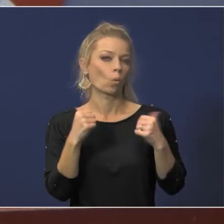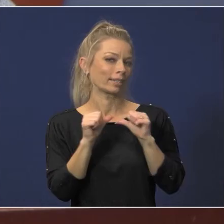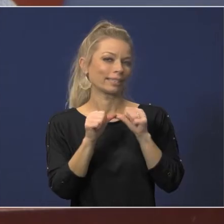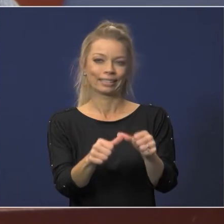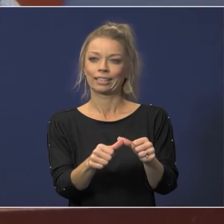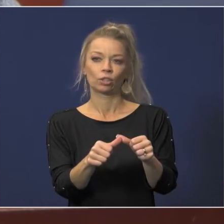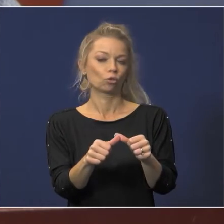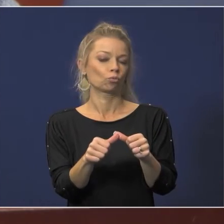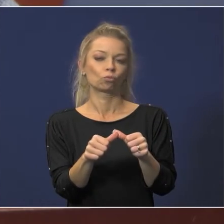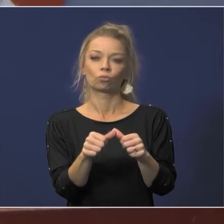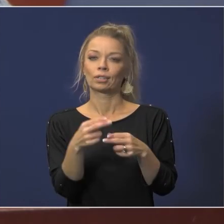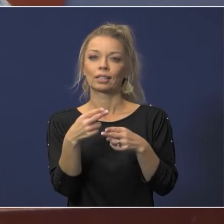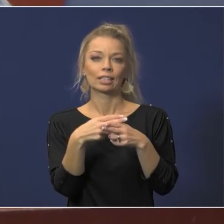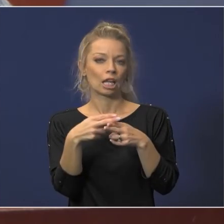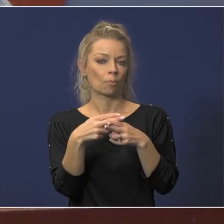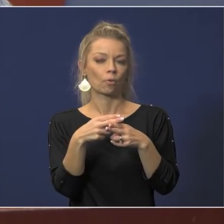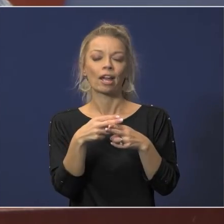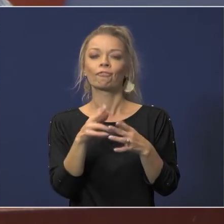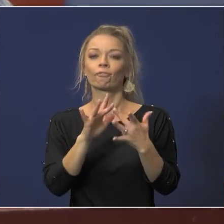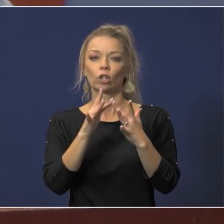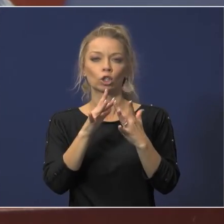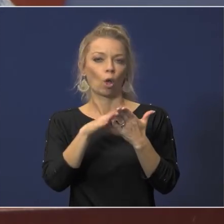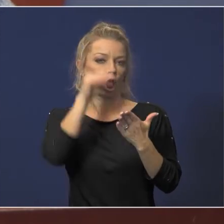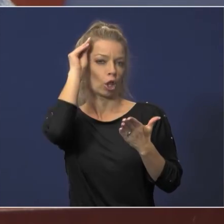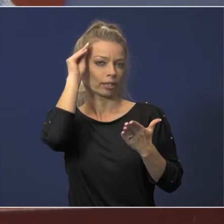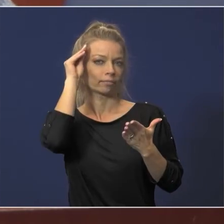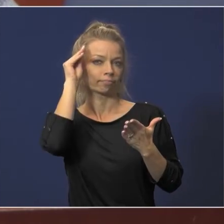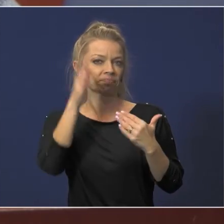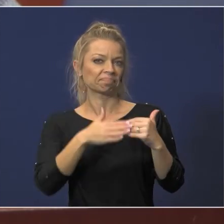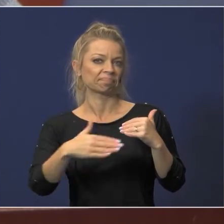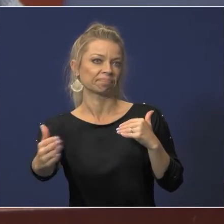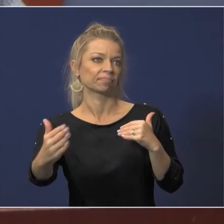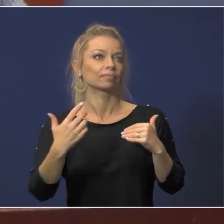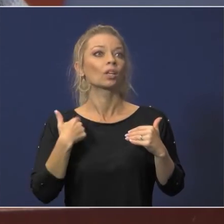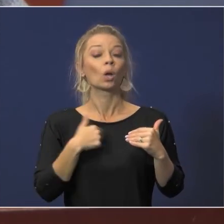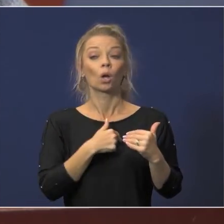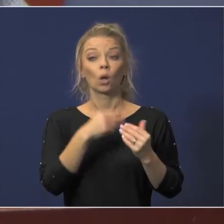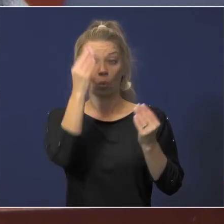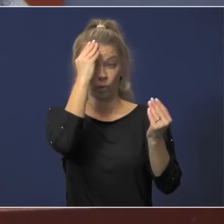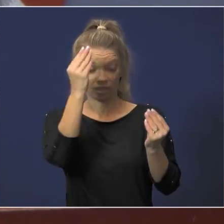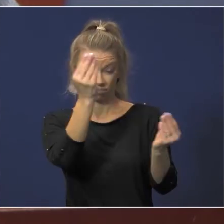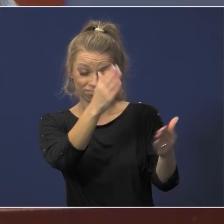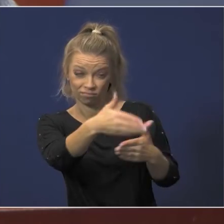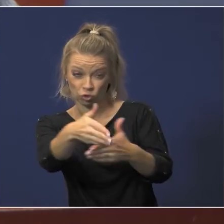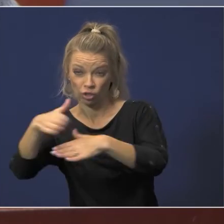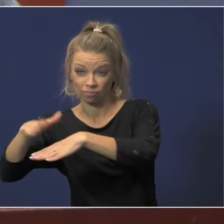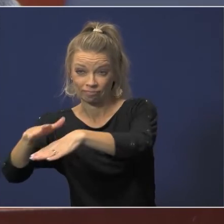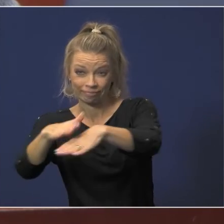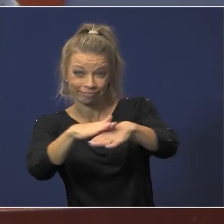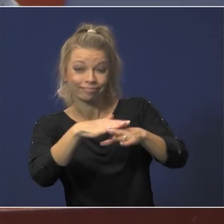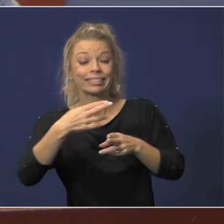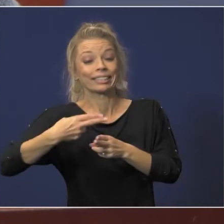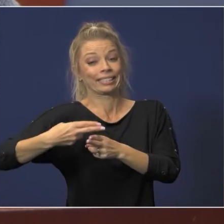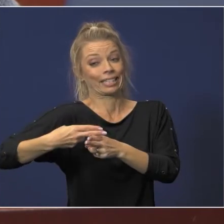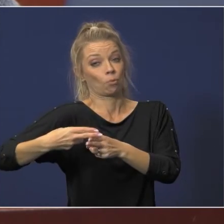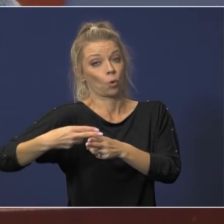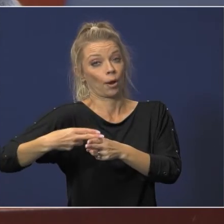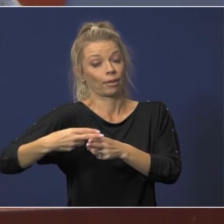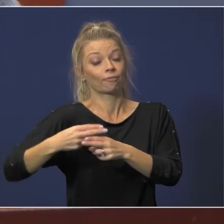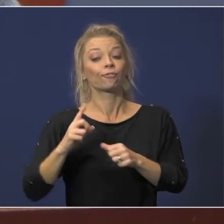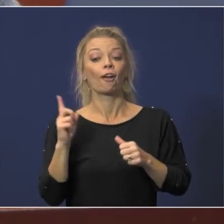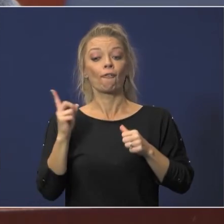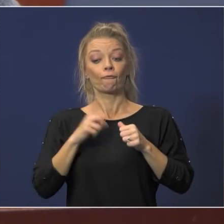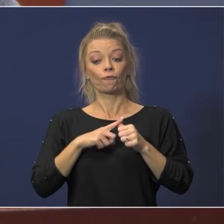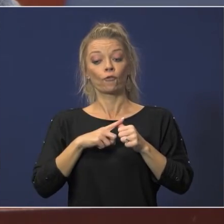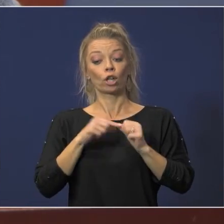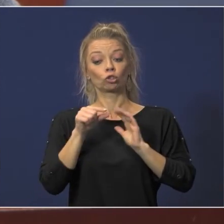dr ogletree we have we shared with the community from the onset that it was a temporary option and that it would be for the first marking period